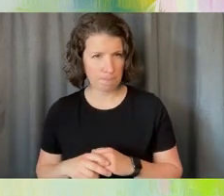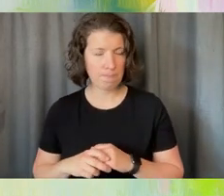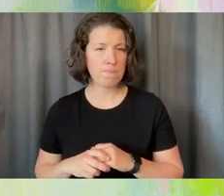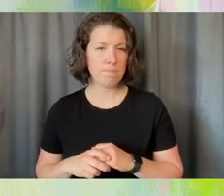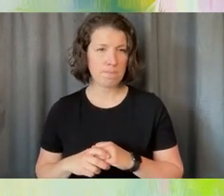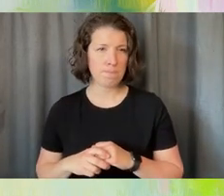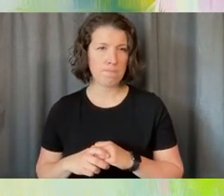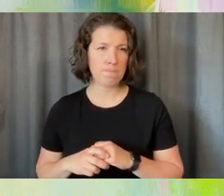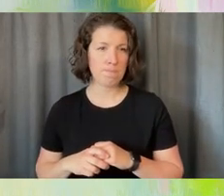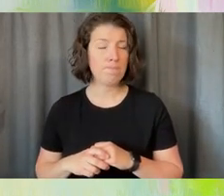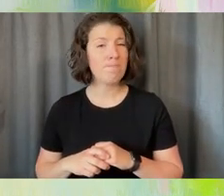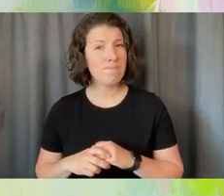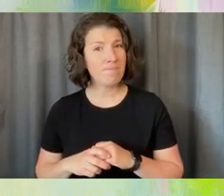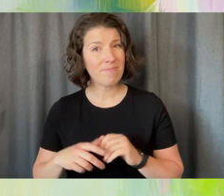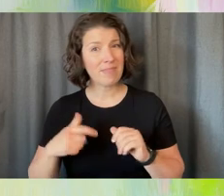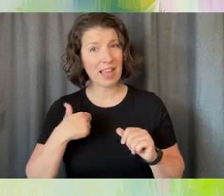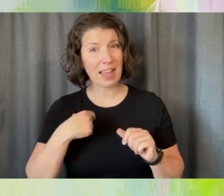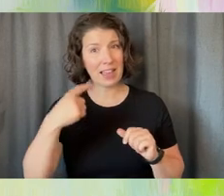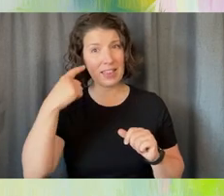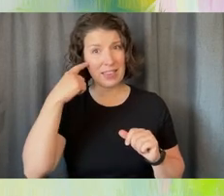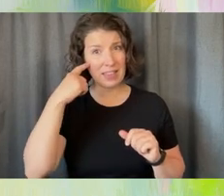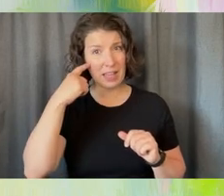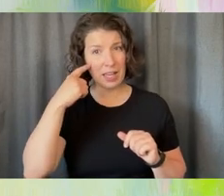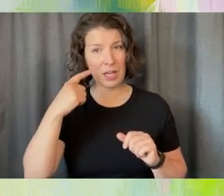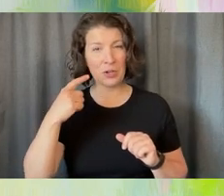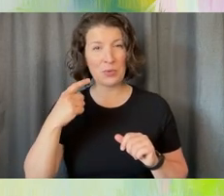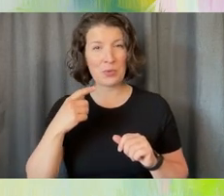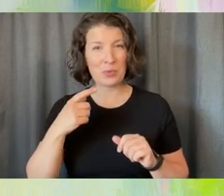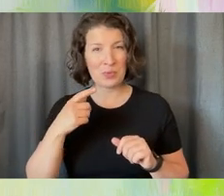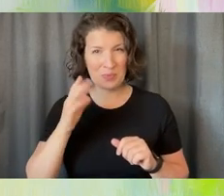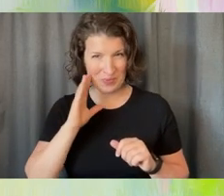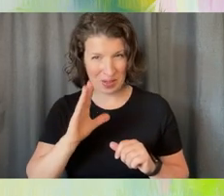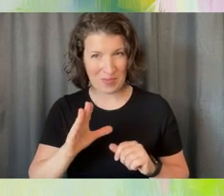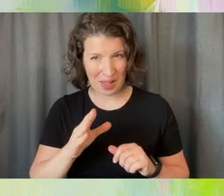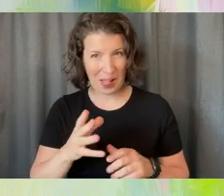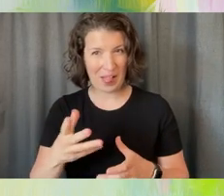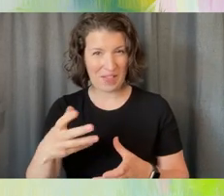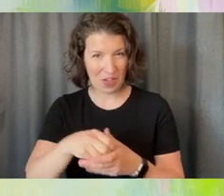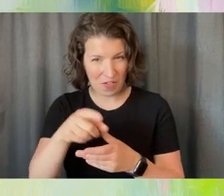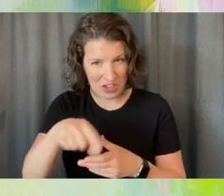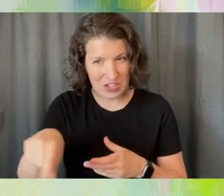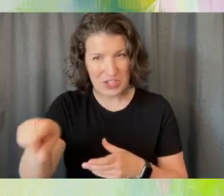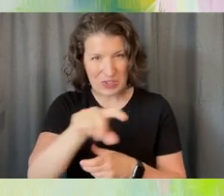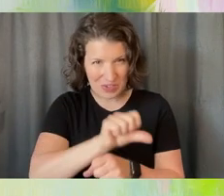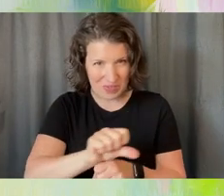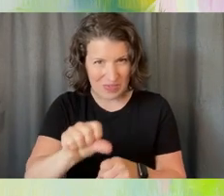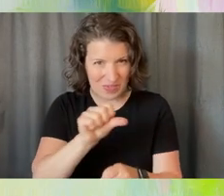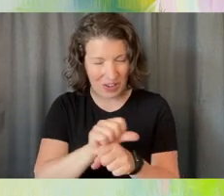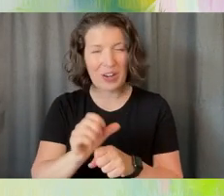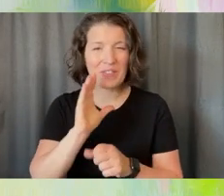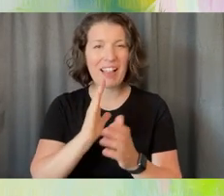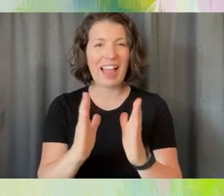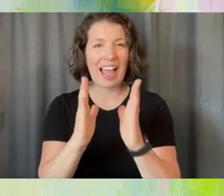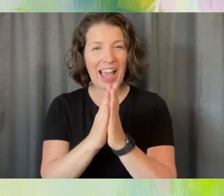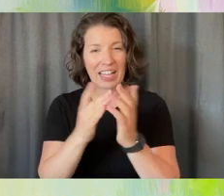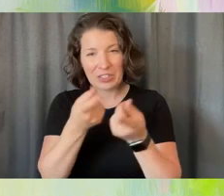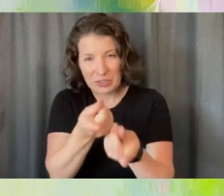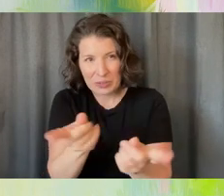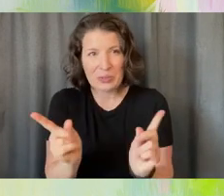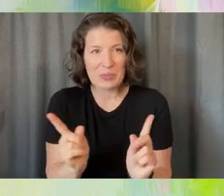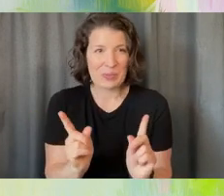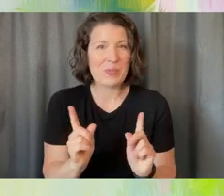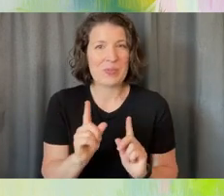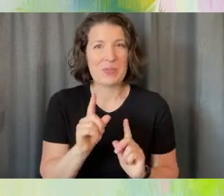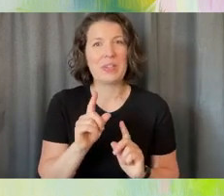And I think we have, we're going to put everybody to work by asking you a question. Up in front of you,